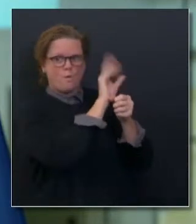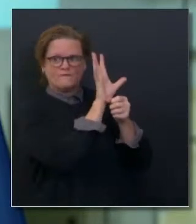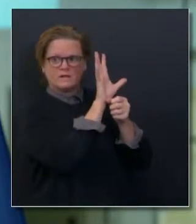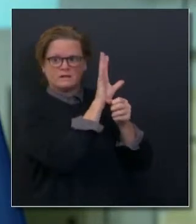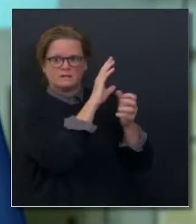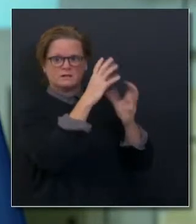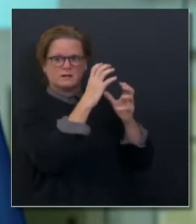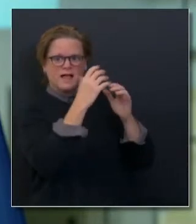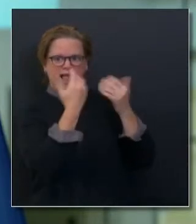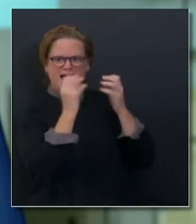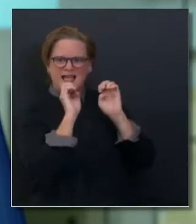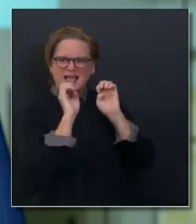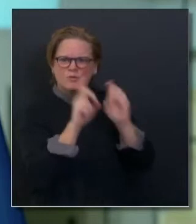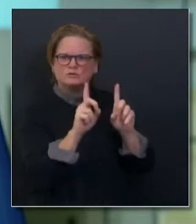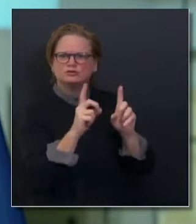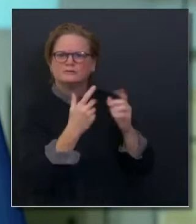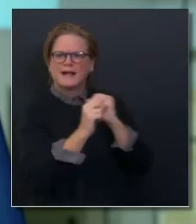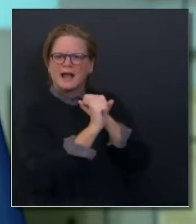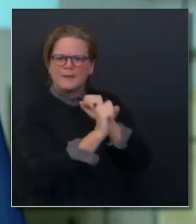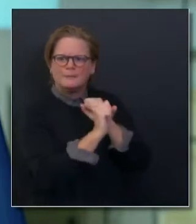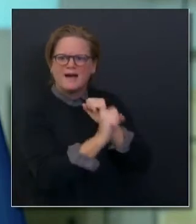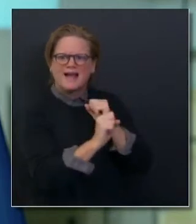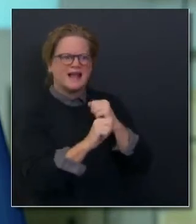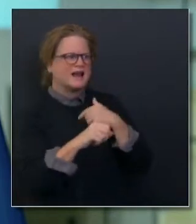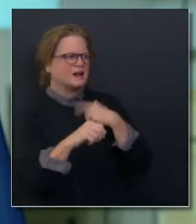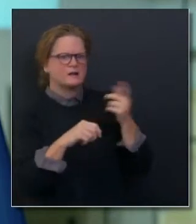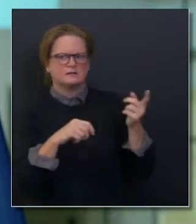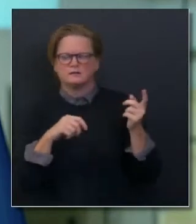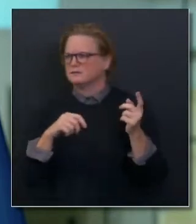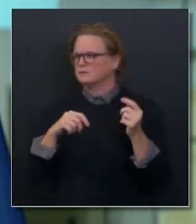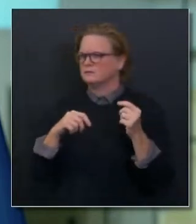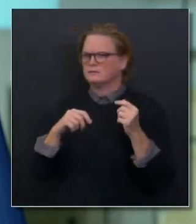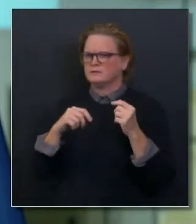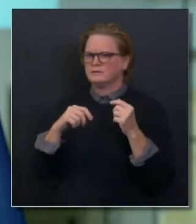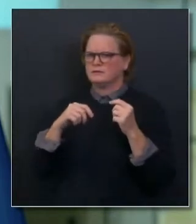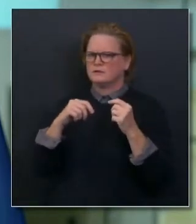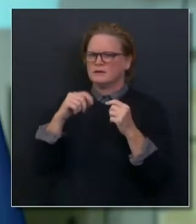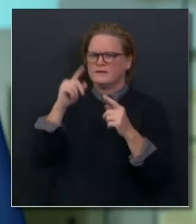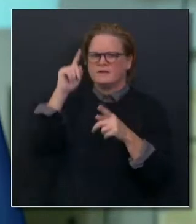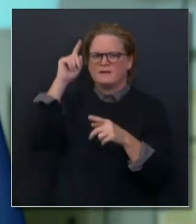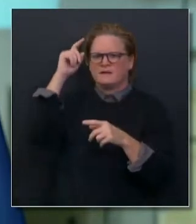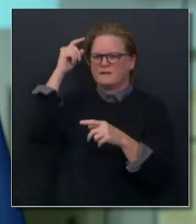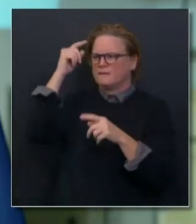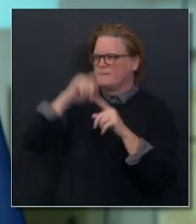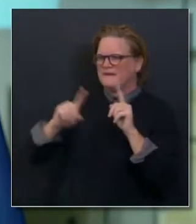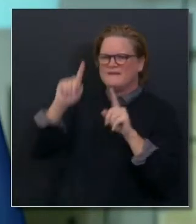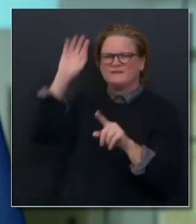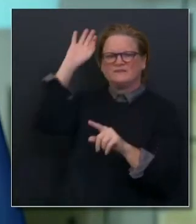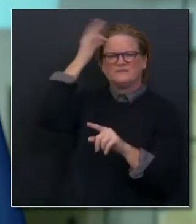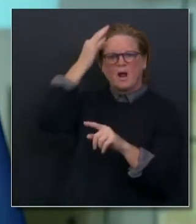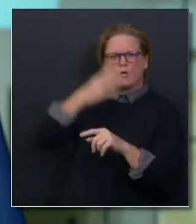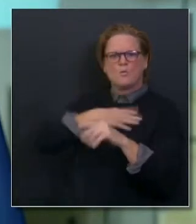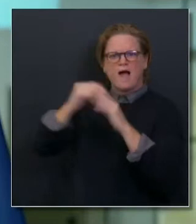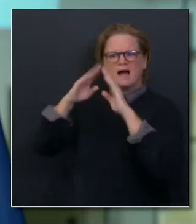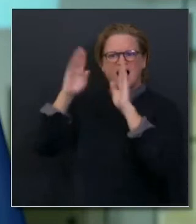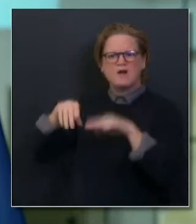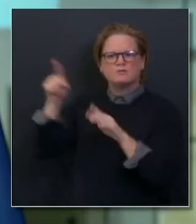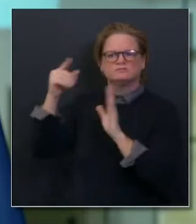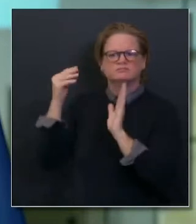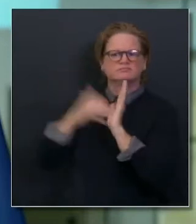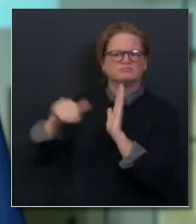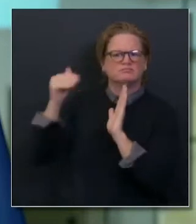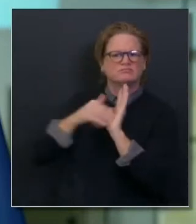actions that were rejected by court after court after court, not just the court of public opinion, to